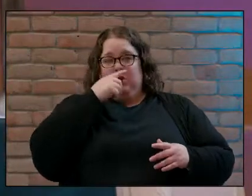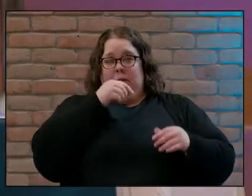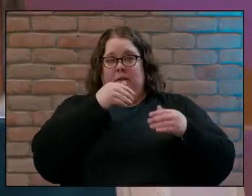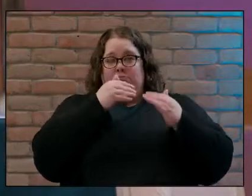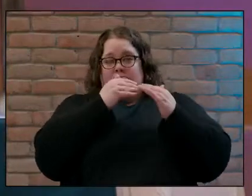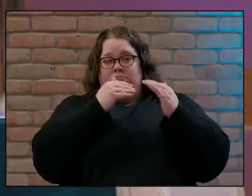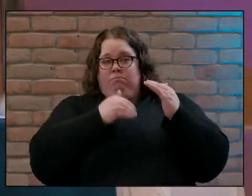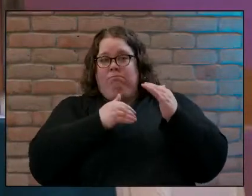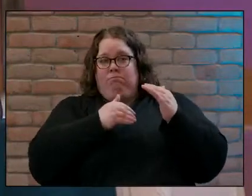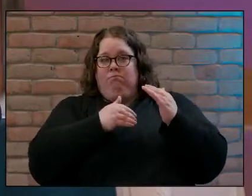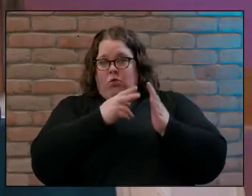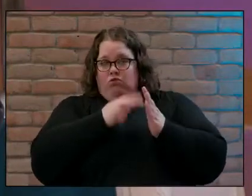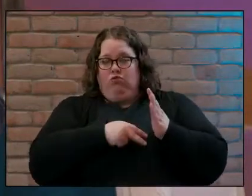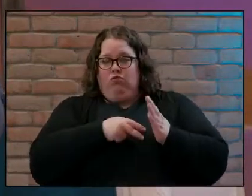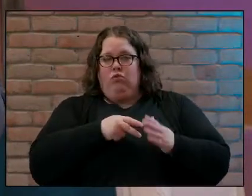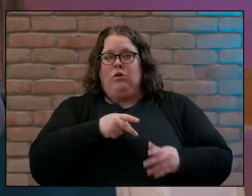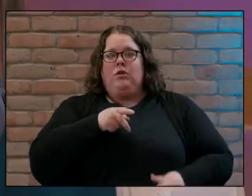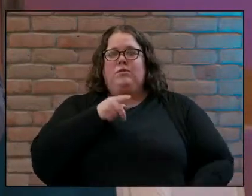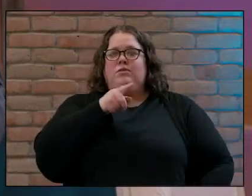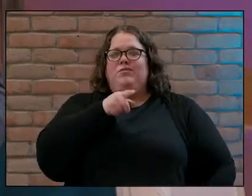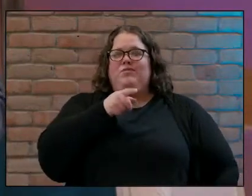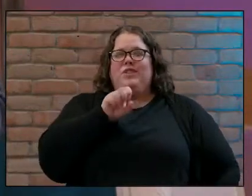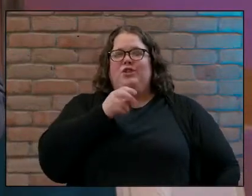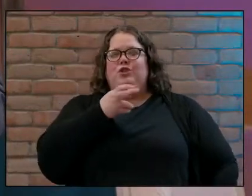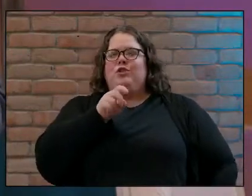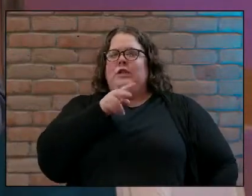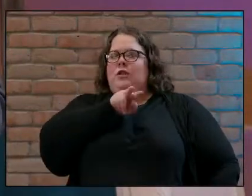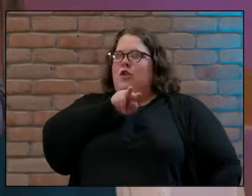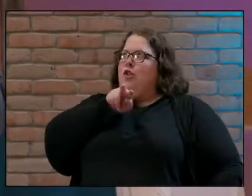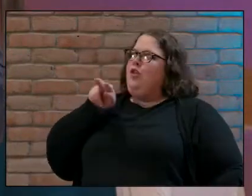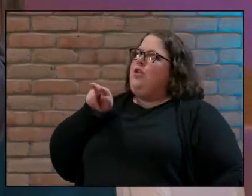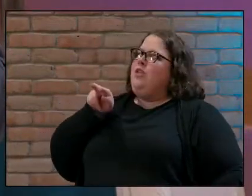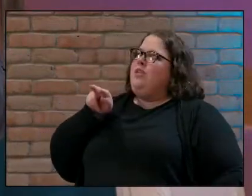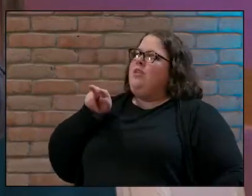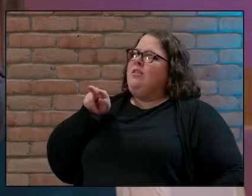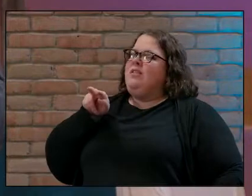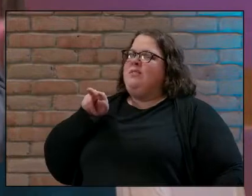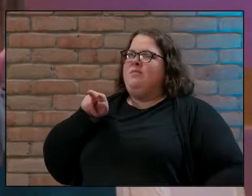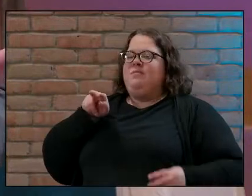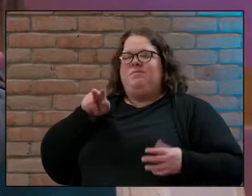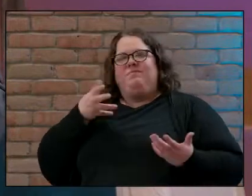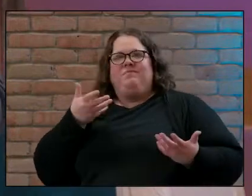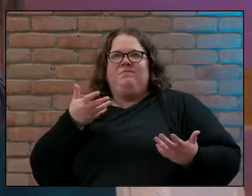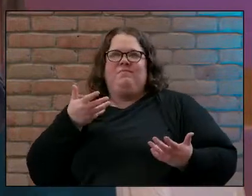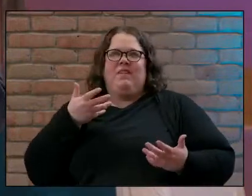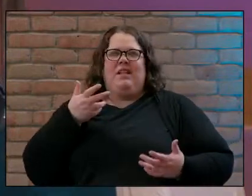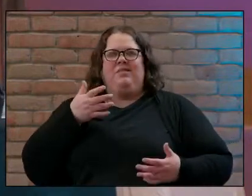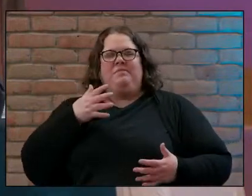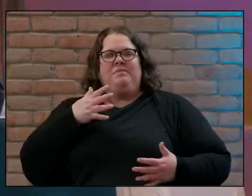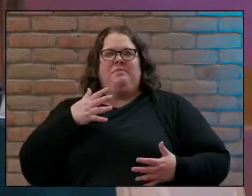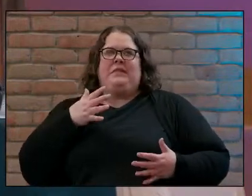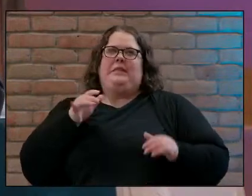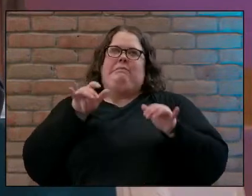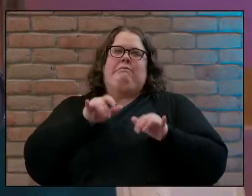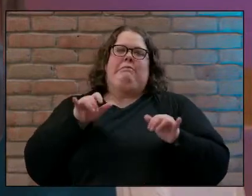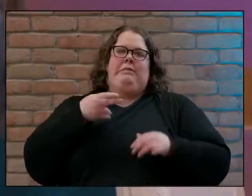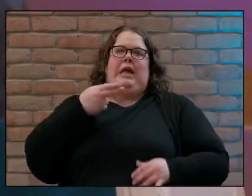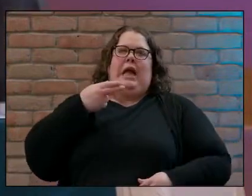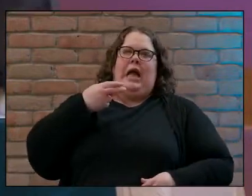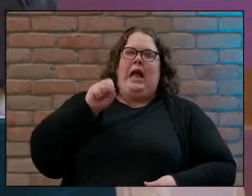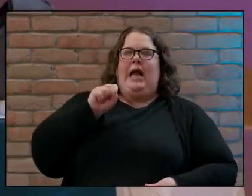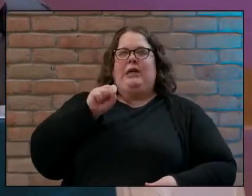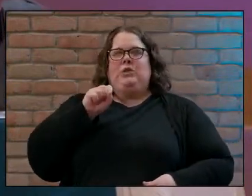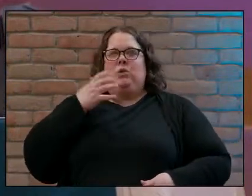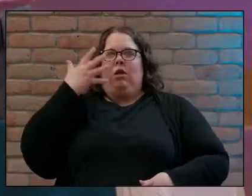would you pick it up from there and she looked up at him with that sort of classic high school combination